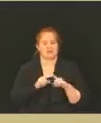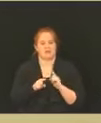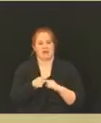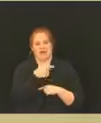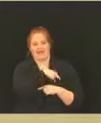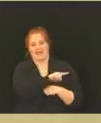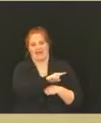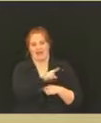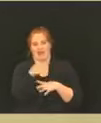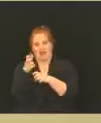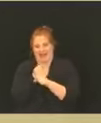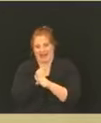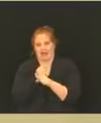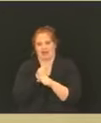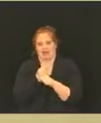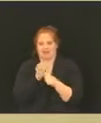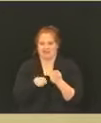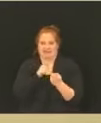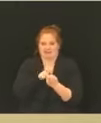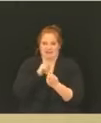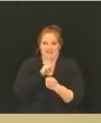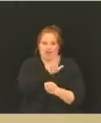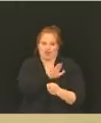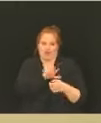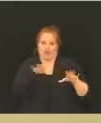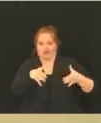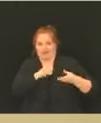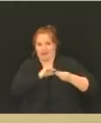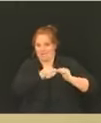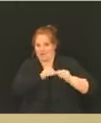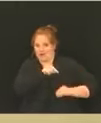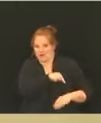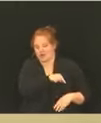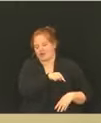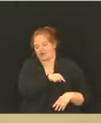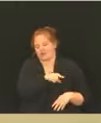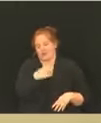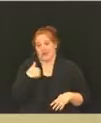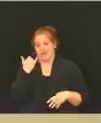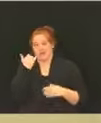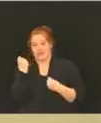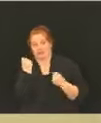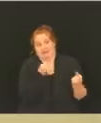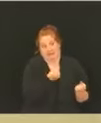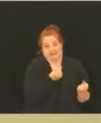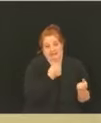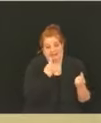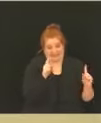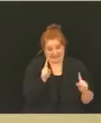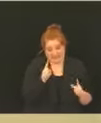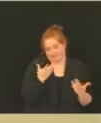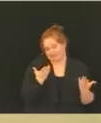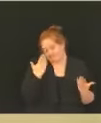population. And so I don't know how feasible or how successful that is, but there are no rules against that.